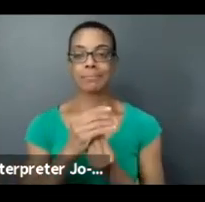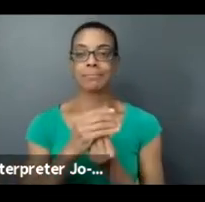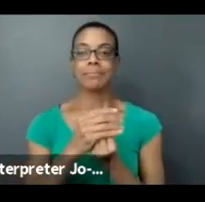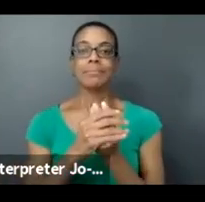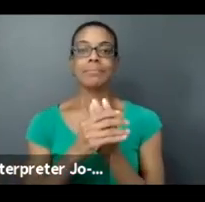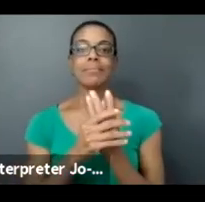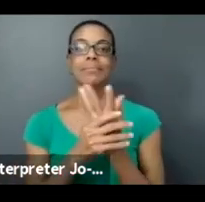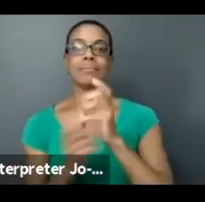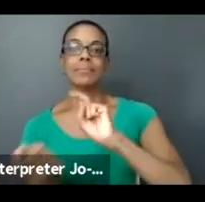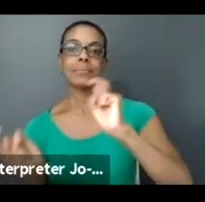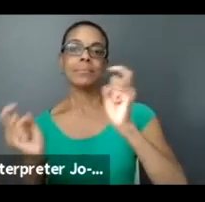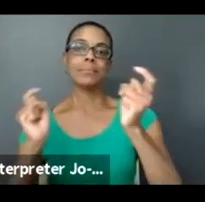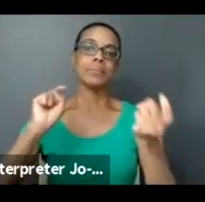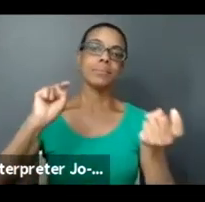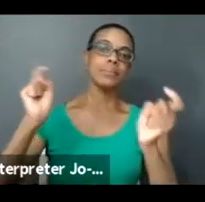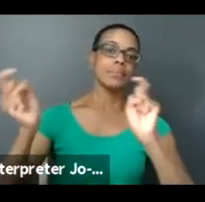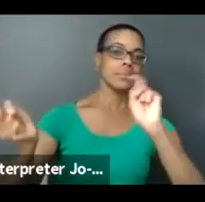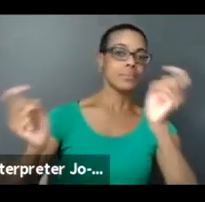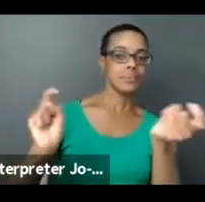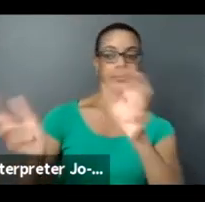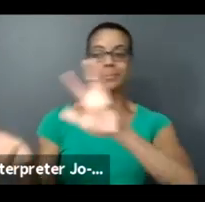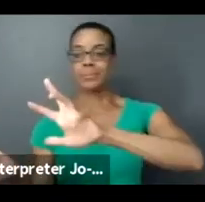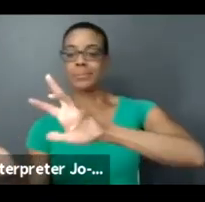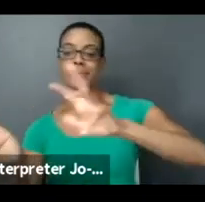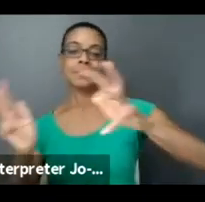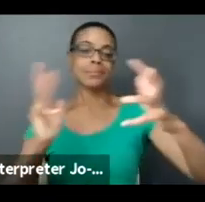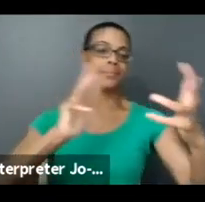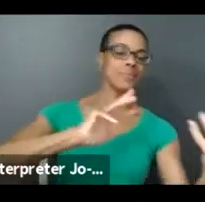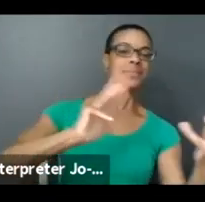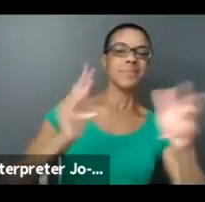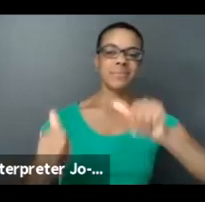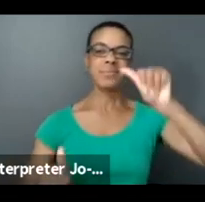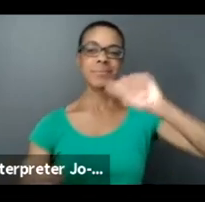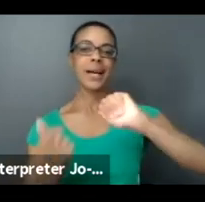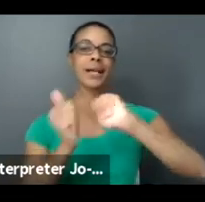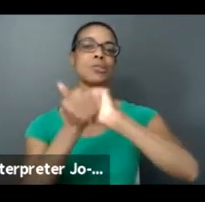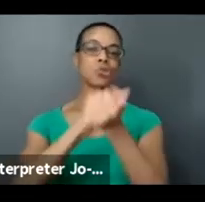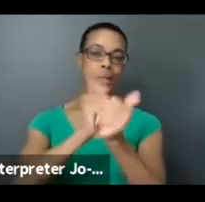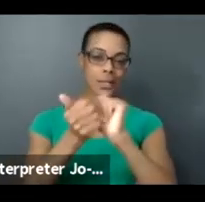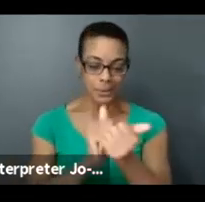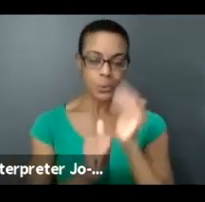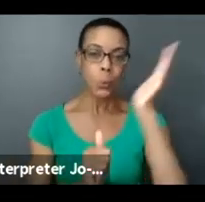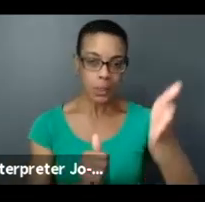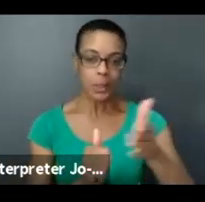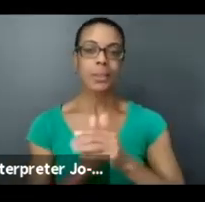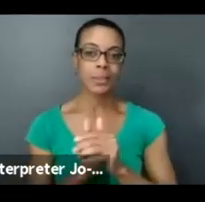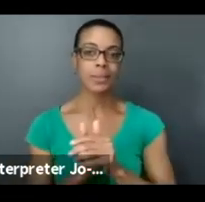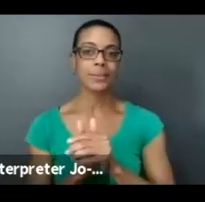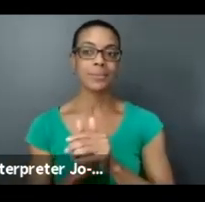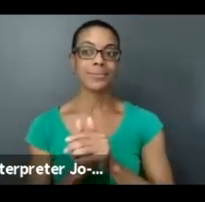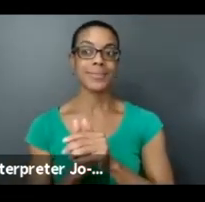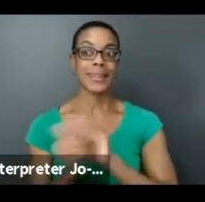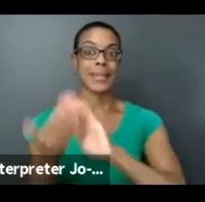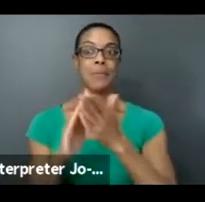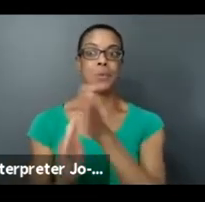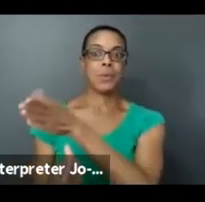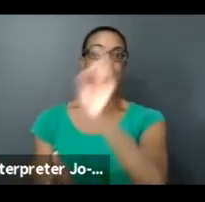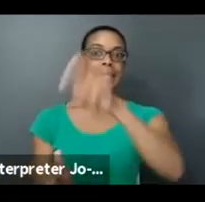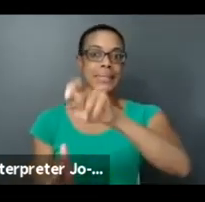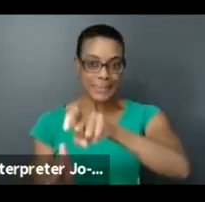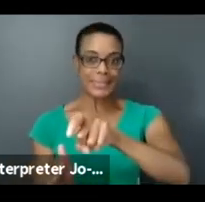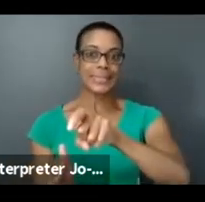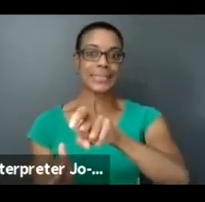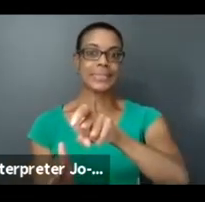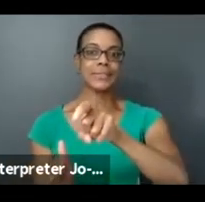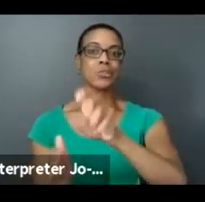doing and, you know, make adjustments as needed. Because, you know, as community's needs may change, so should